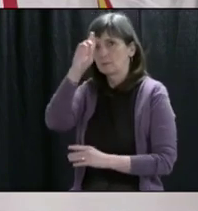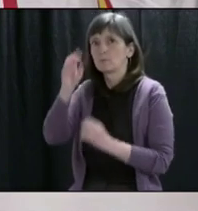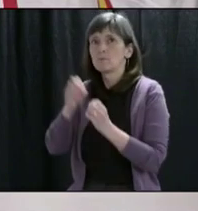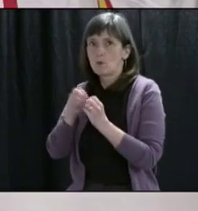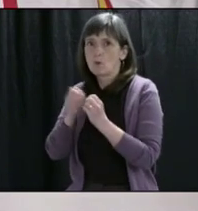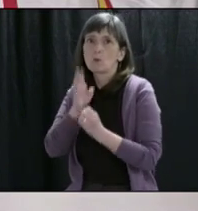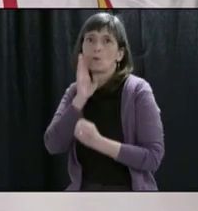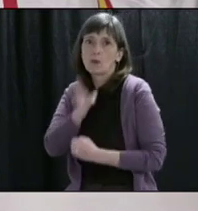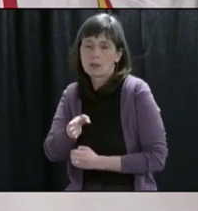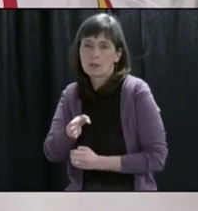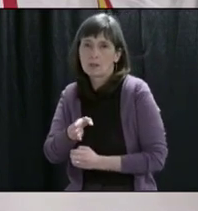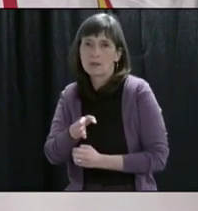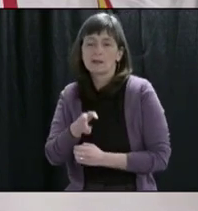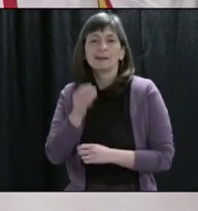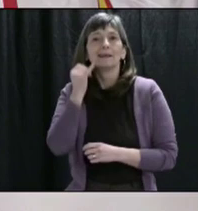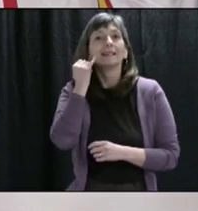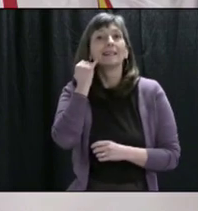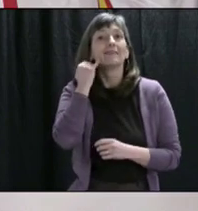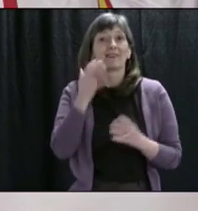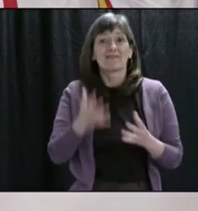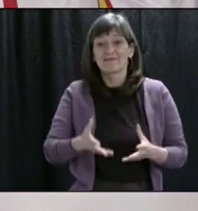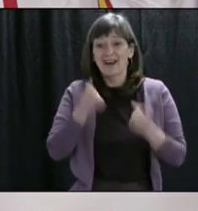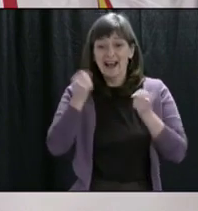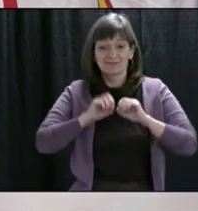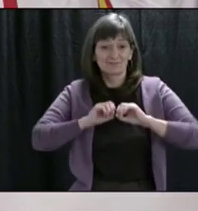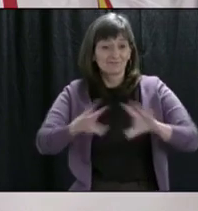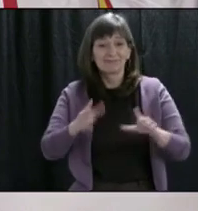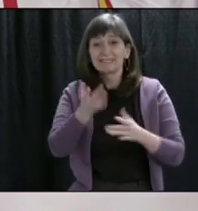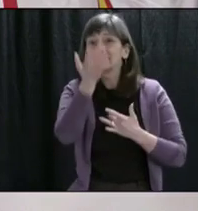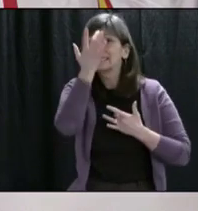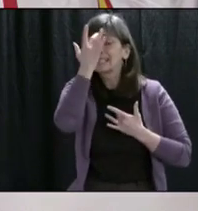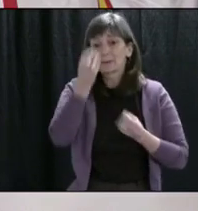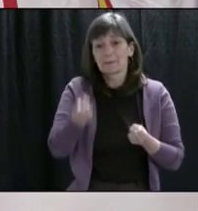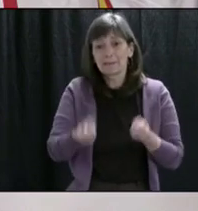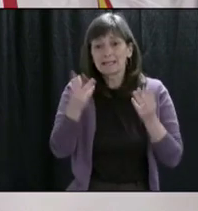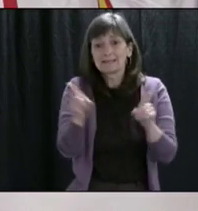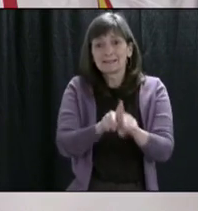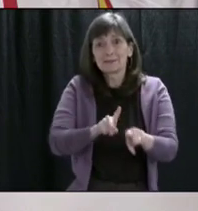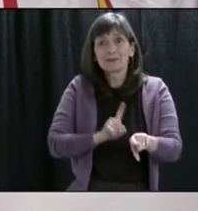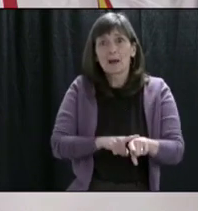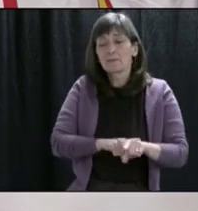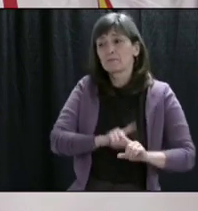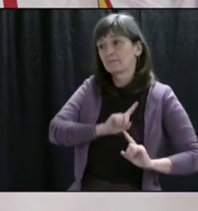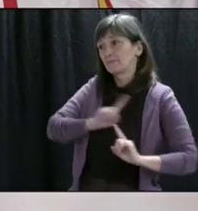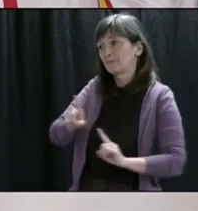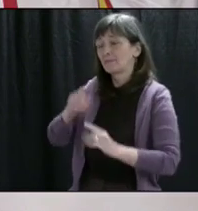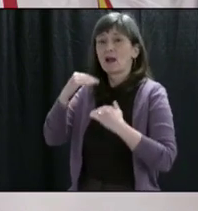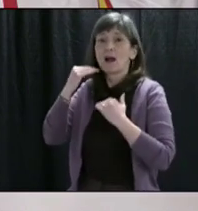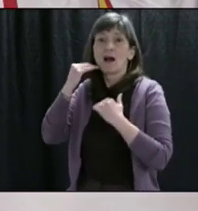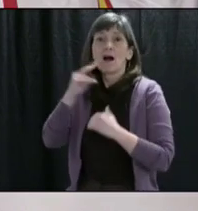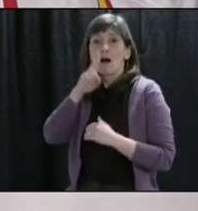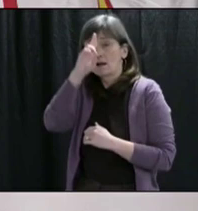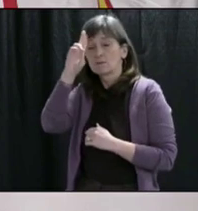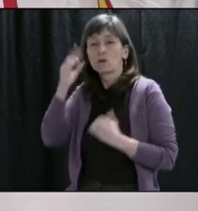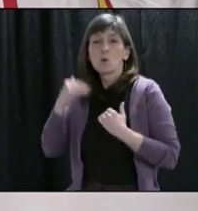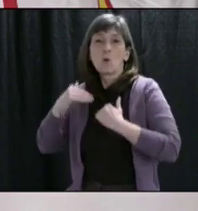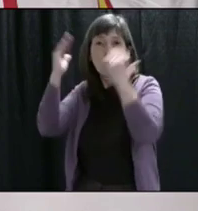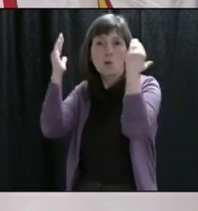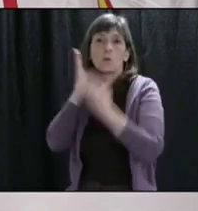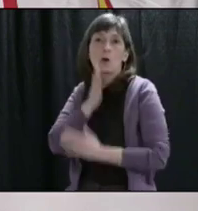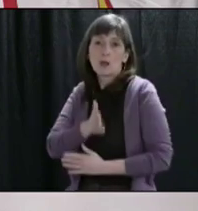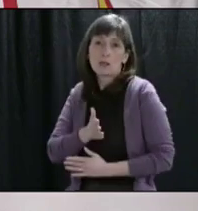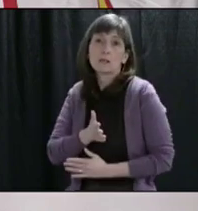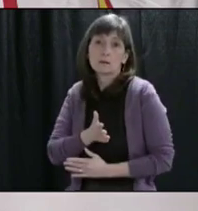the peak of this virus too quickly, the result will be catastrophic in our province. This is a stark but important message.